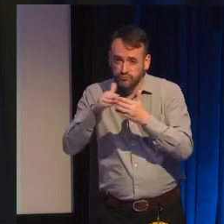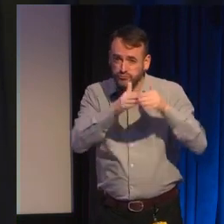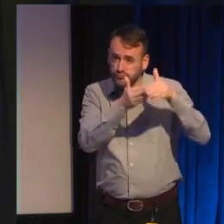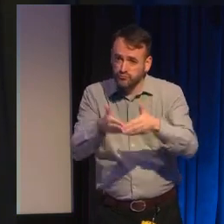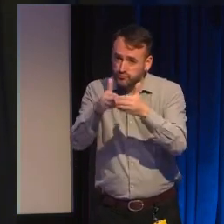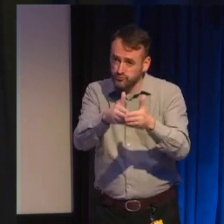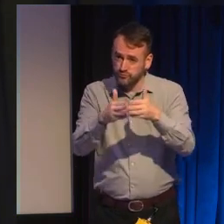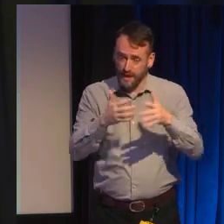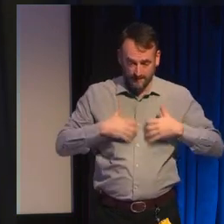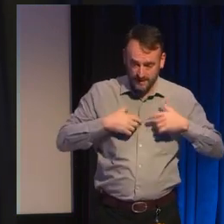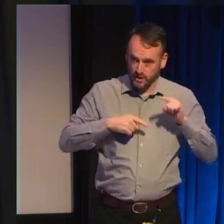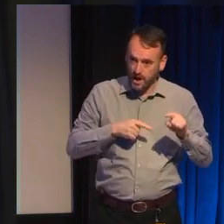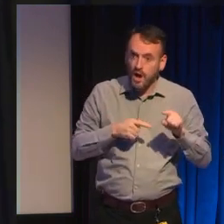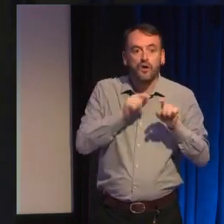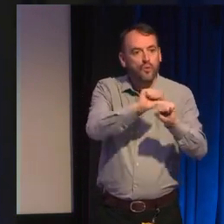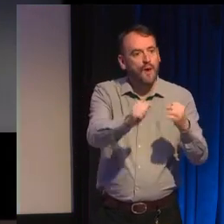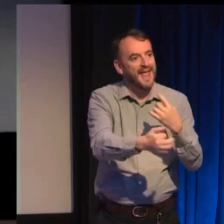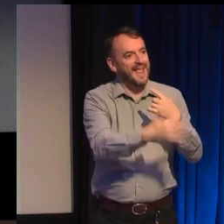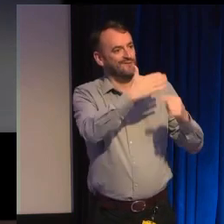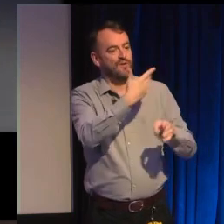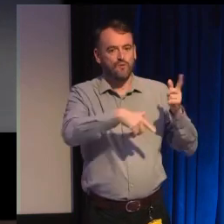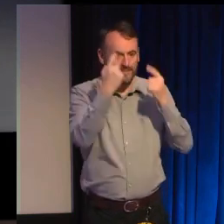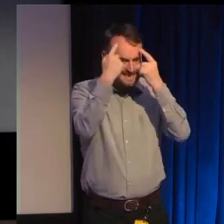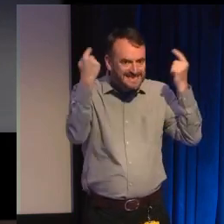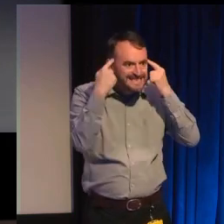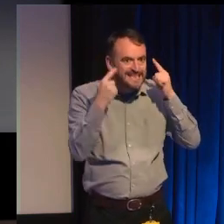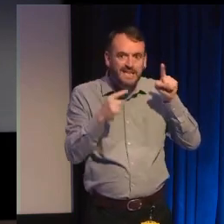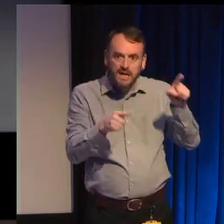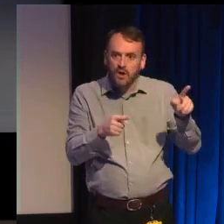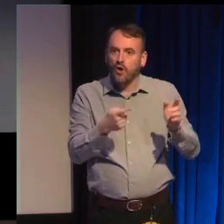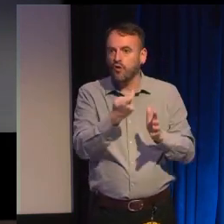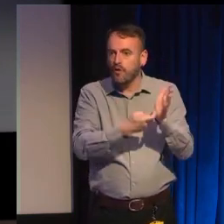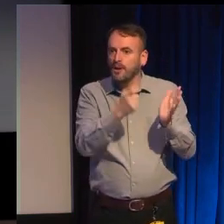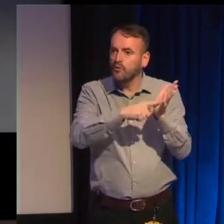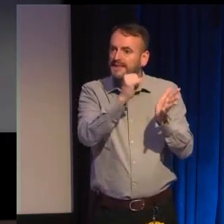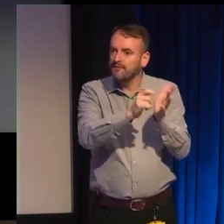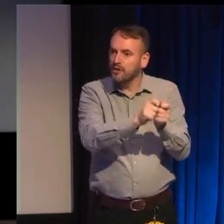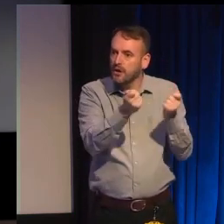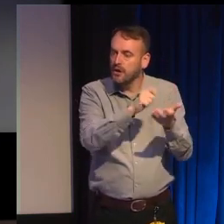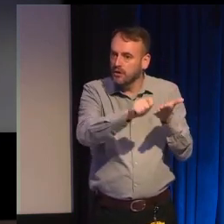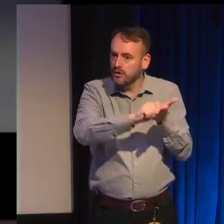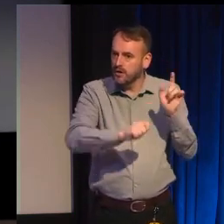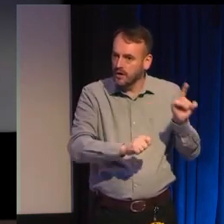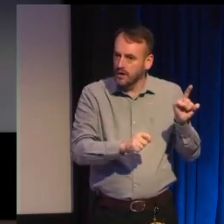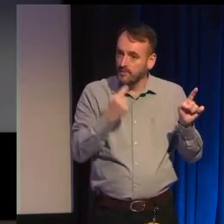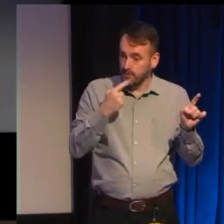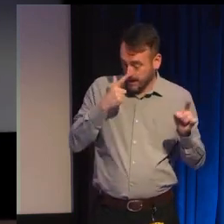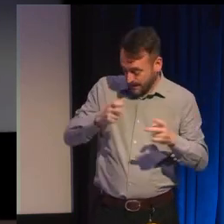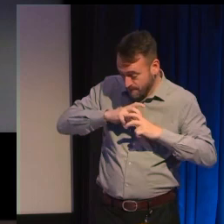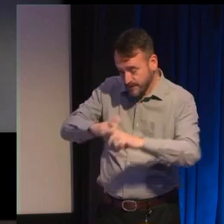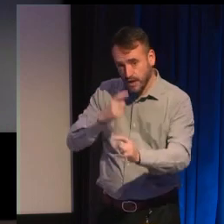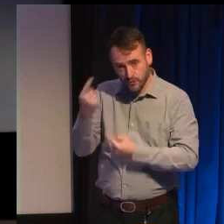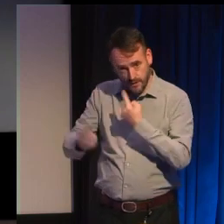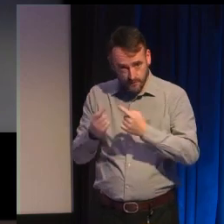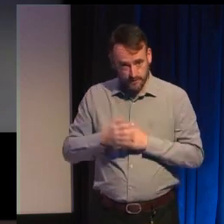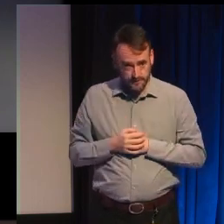and that's history books not story books but remember that writing history is also another kind of